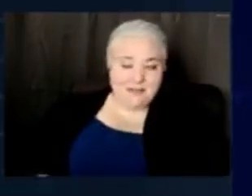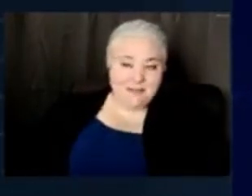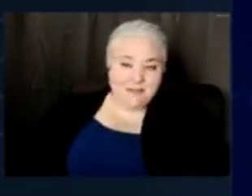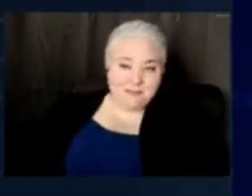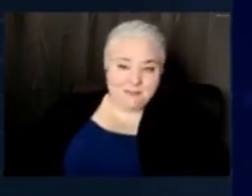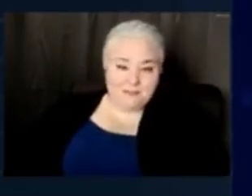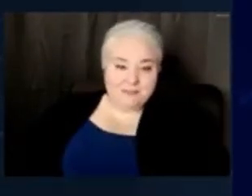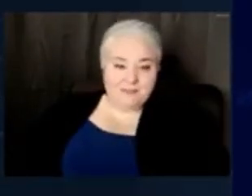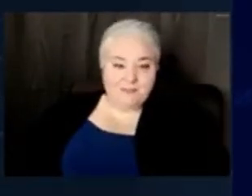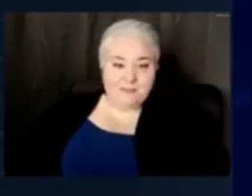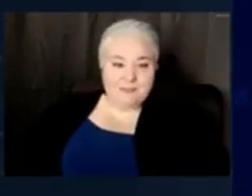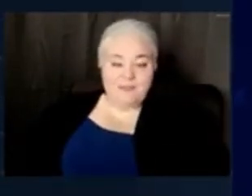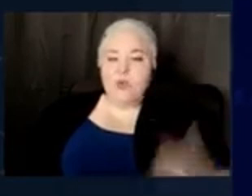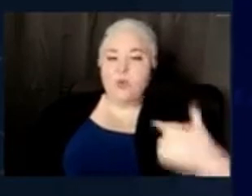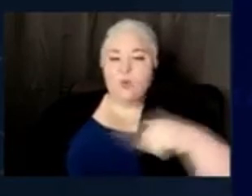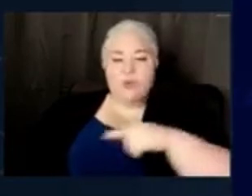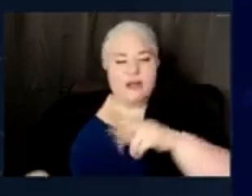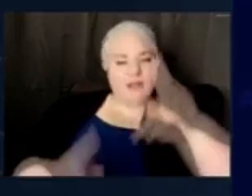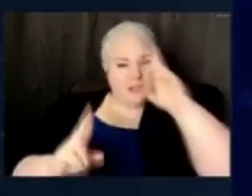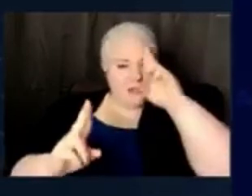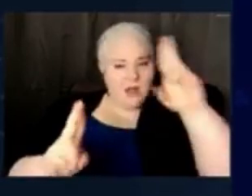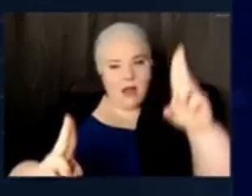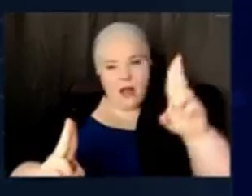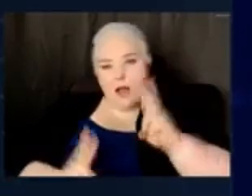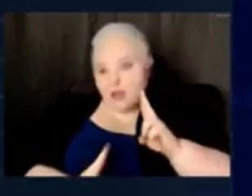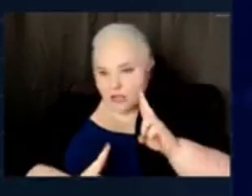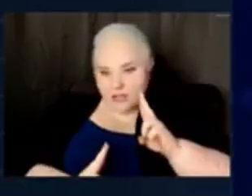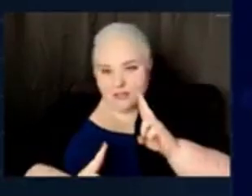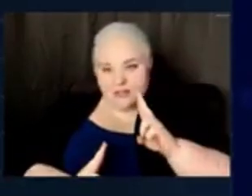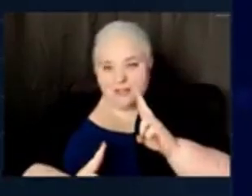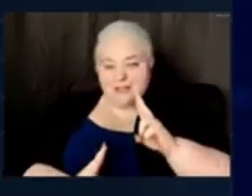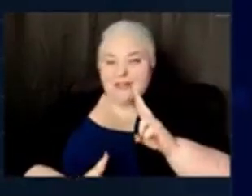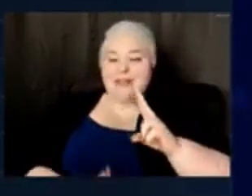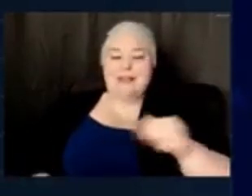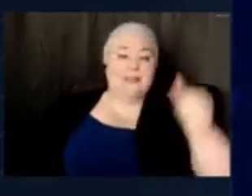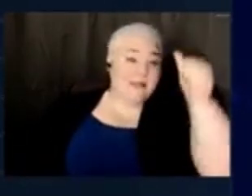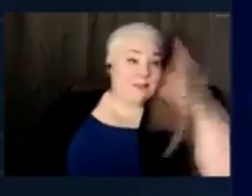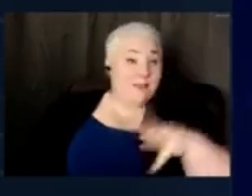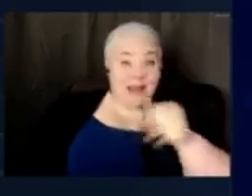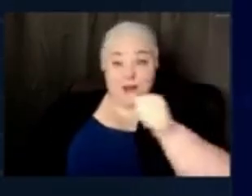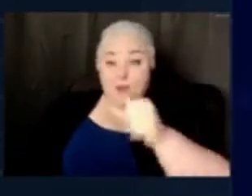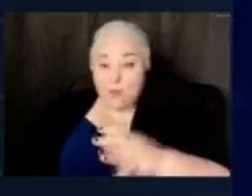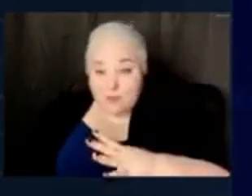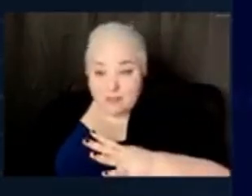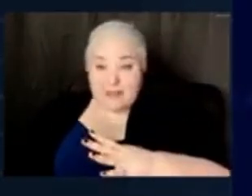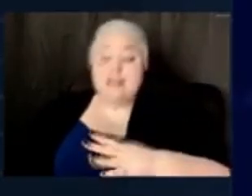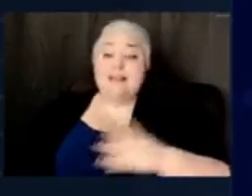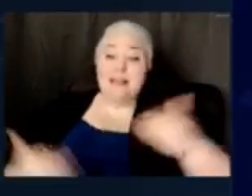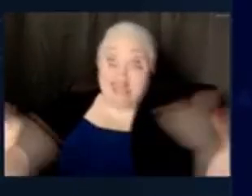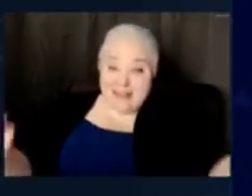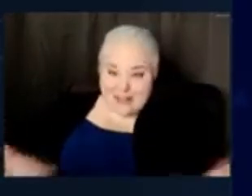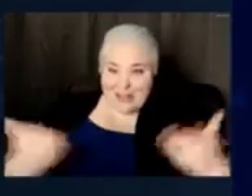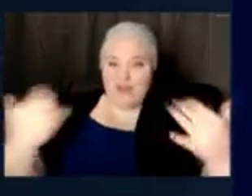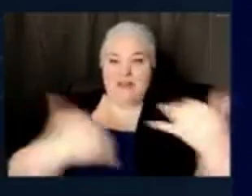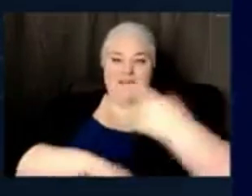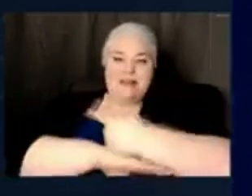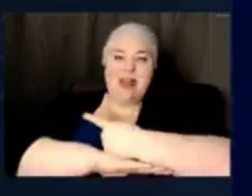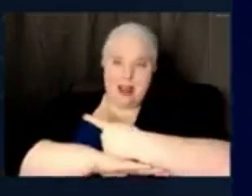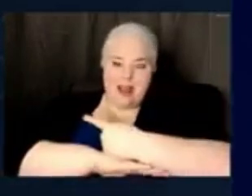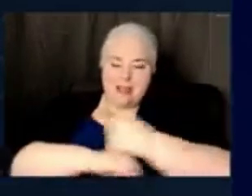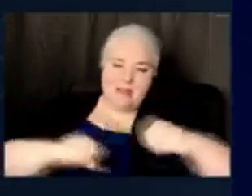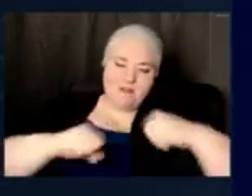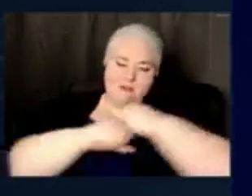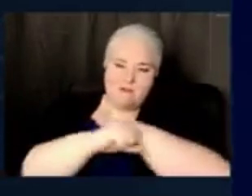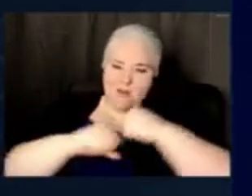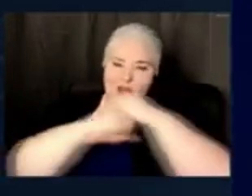And we are so honored to have some of the men and women who fought that blizzard here with us today. And one of them,